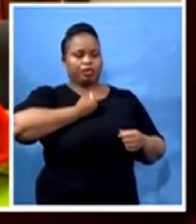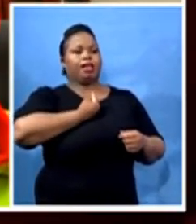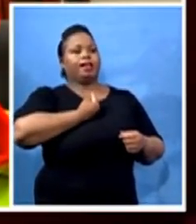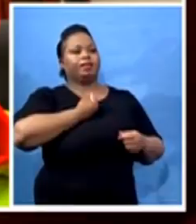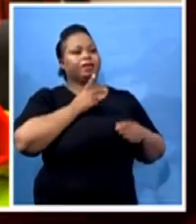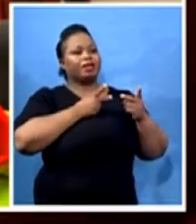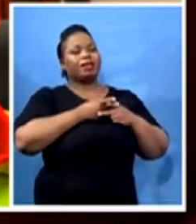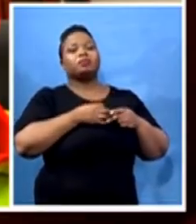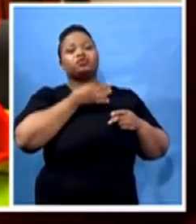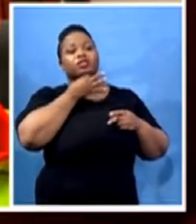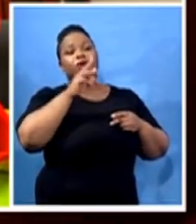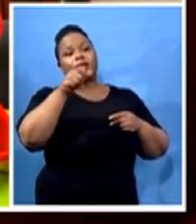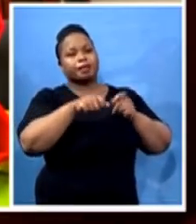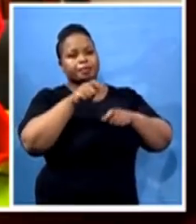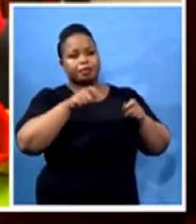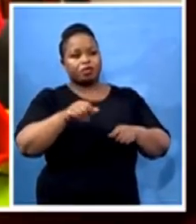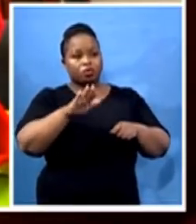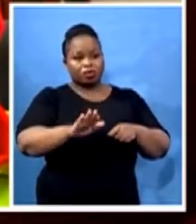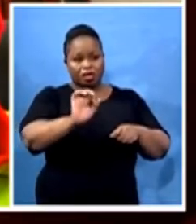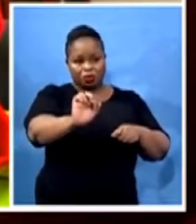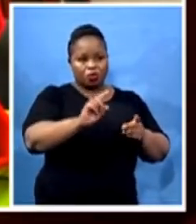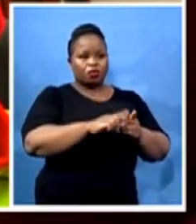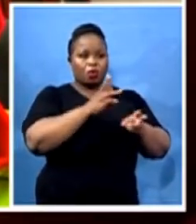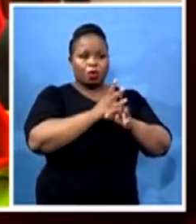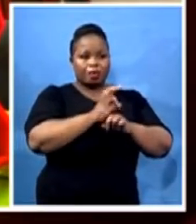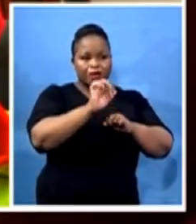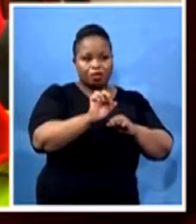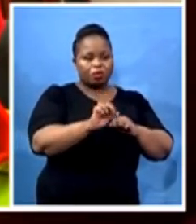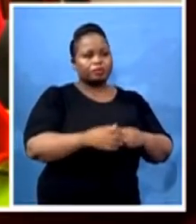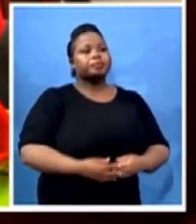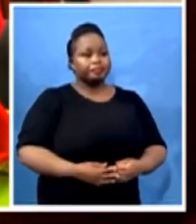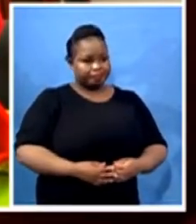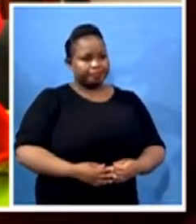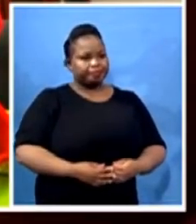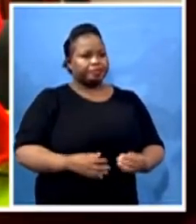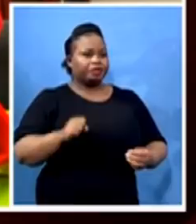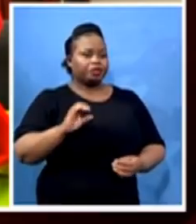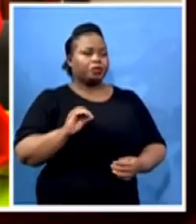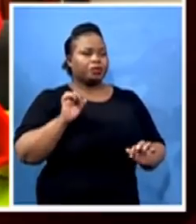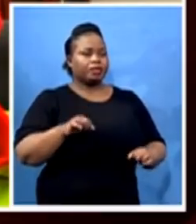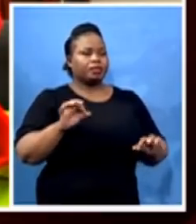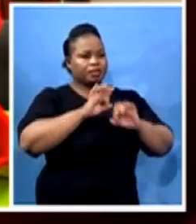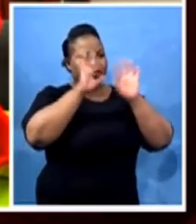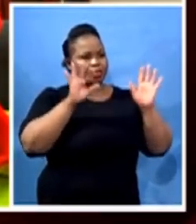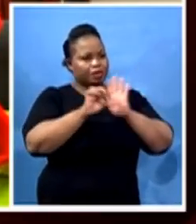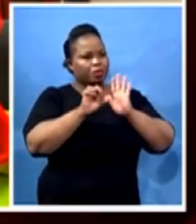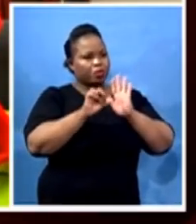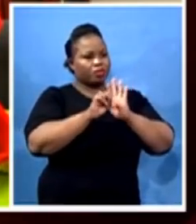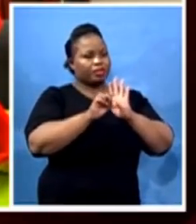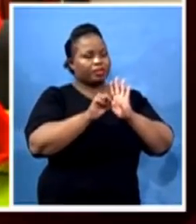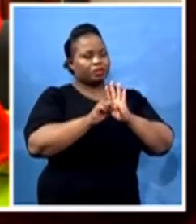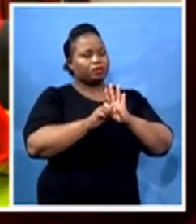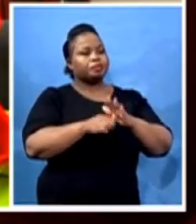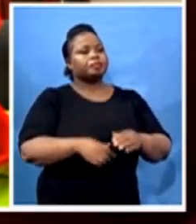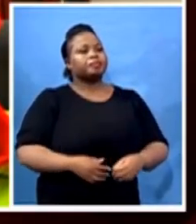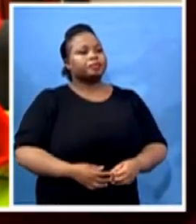child, for your parents and vice versa. So messaging is extremely key in this regard. MEC, we thank you very